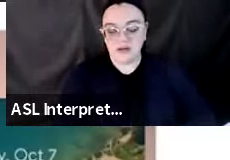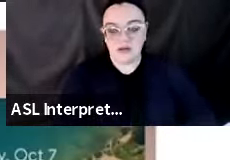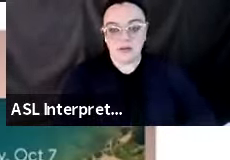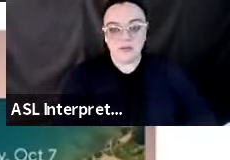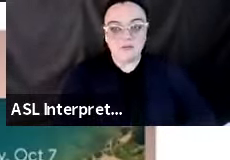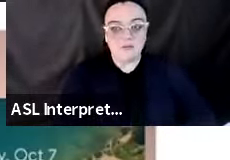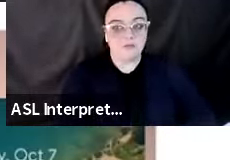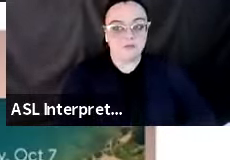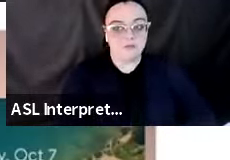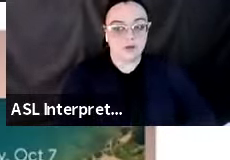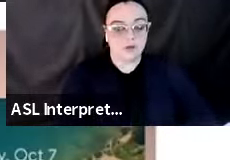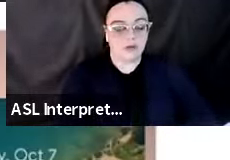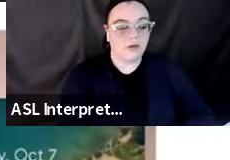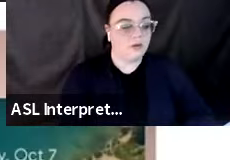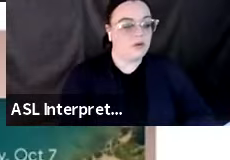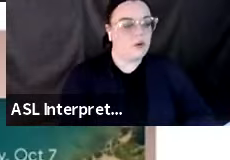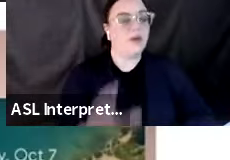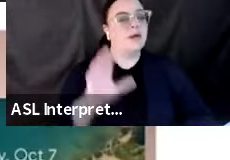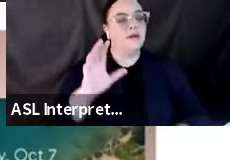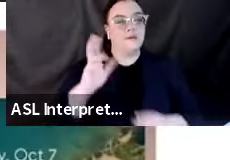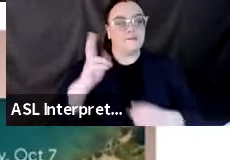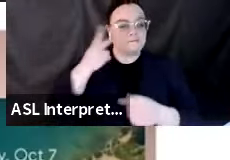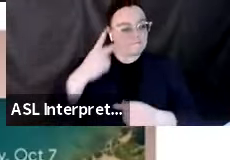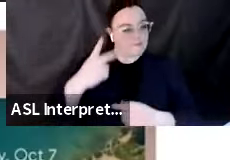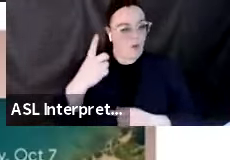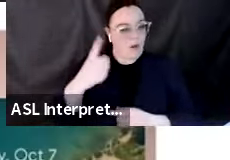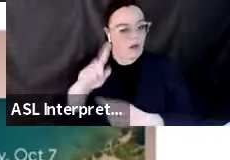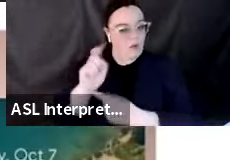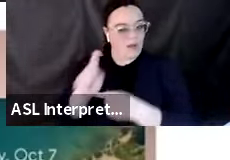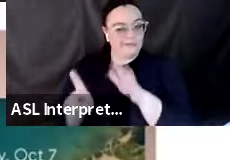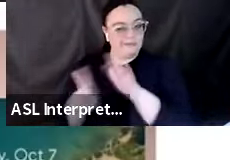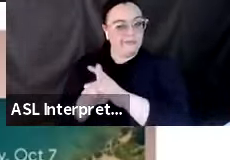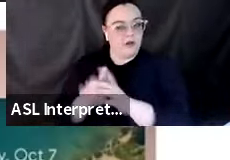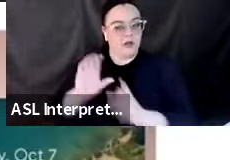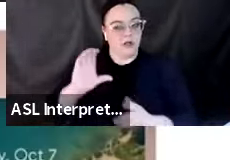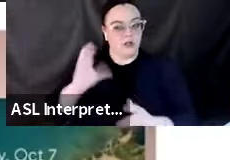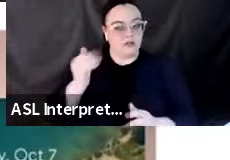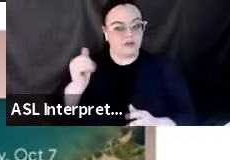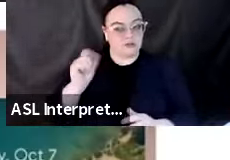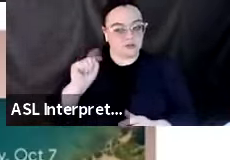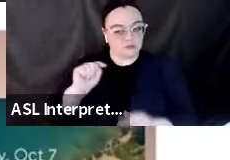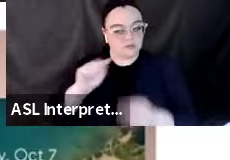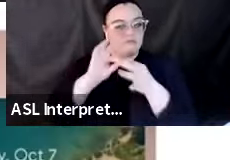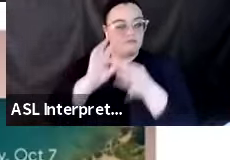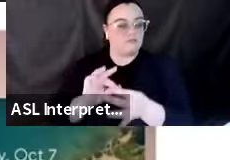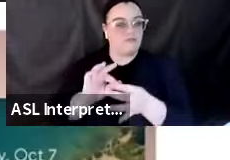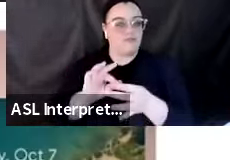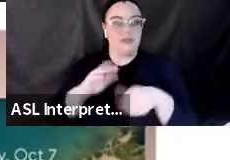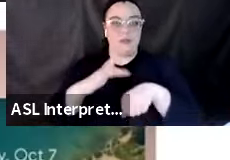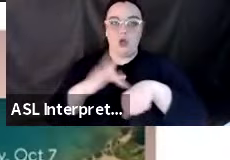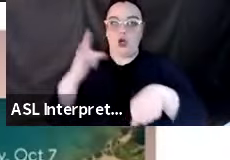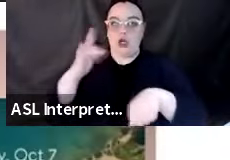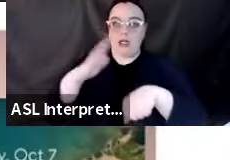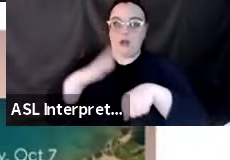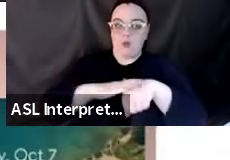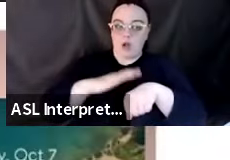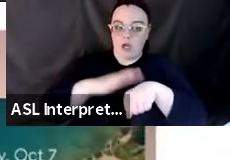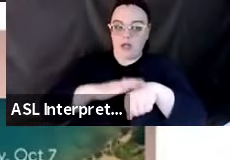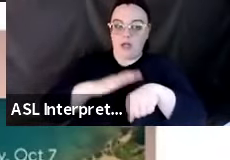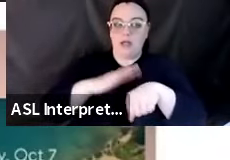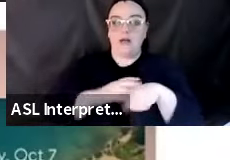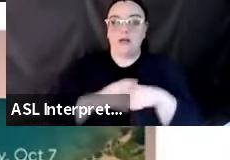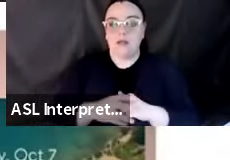We do have some questions for you, or at least one I saw in the chat regarding Earthquake Early Warning, My Shake.